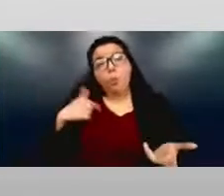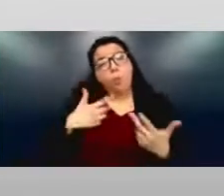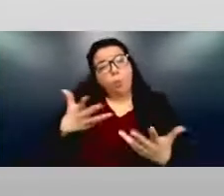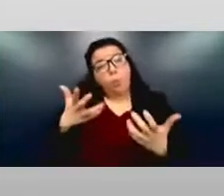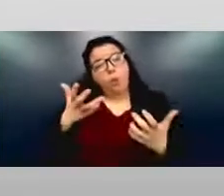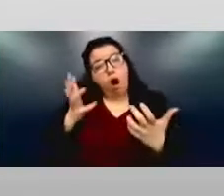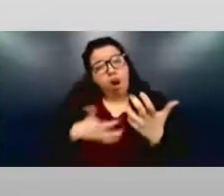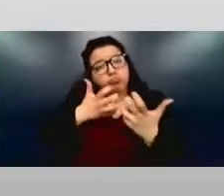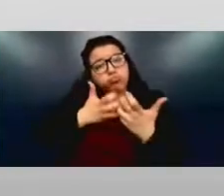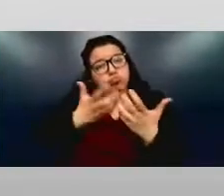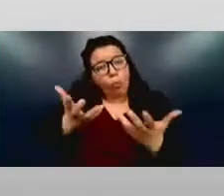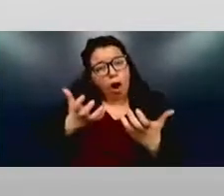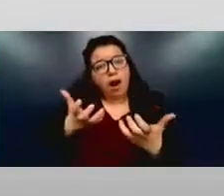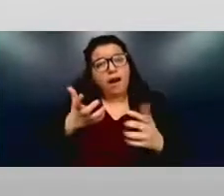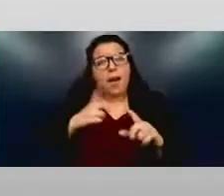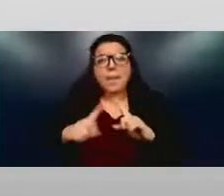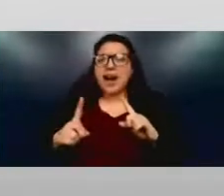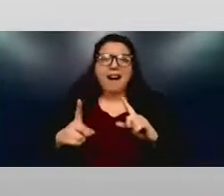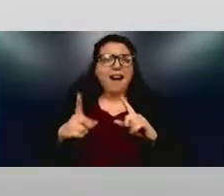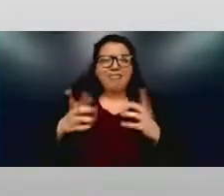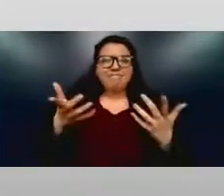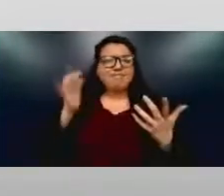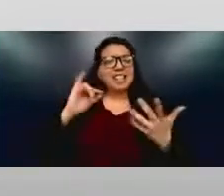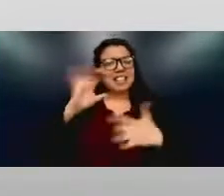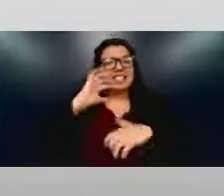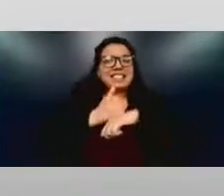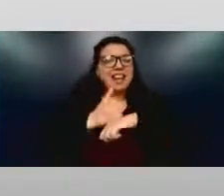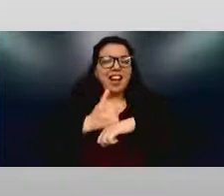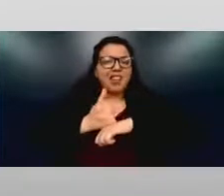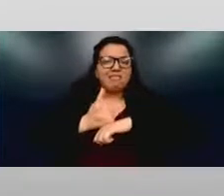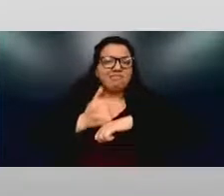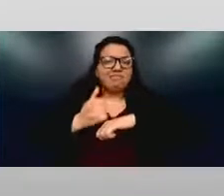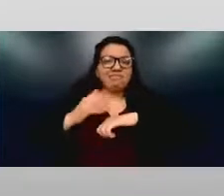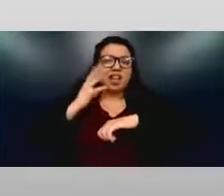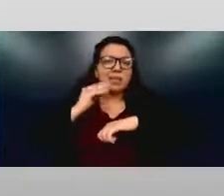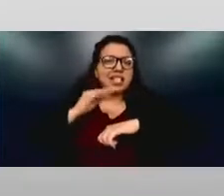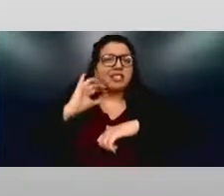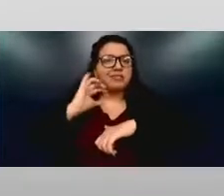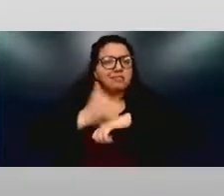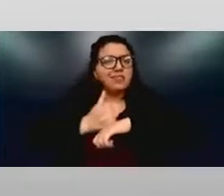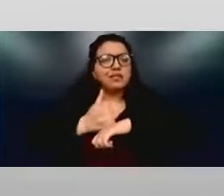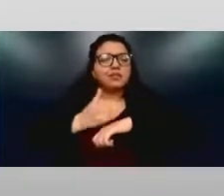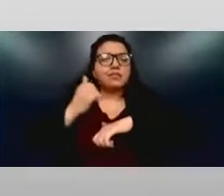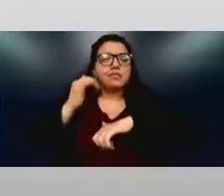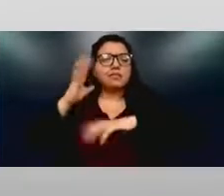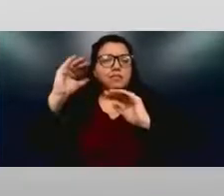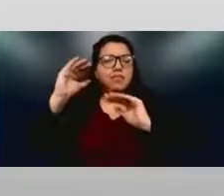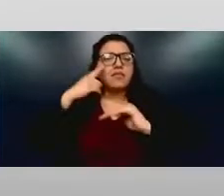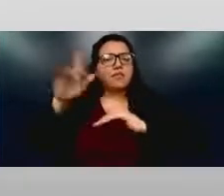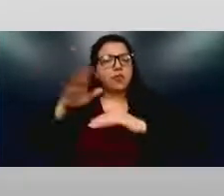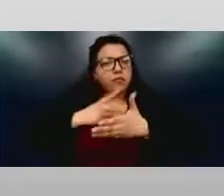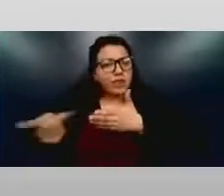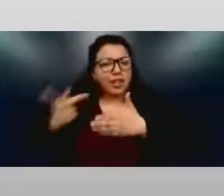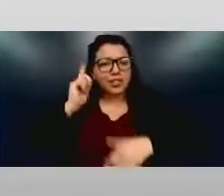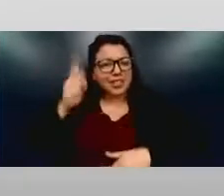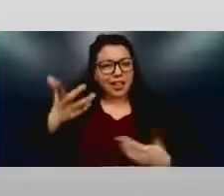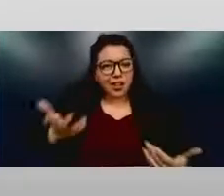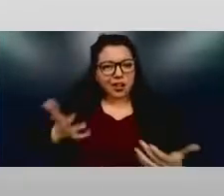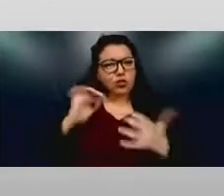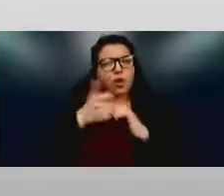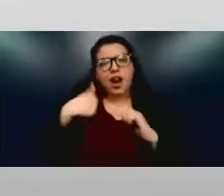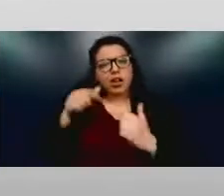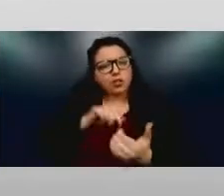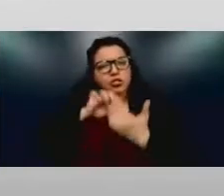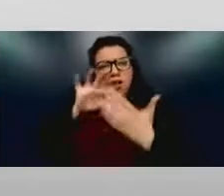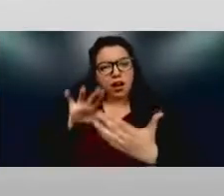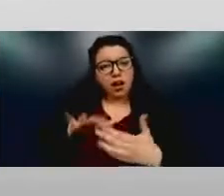we're really, we're setting them up for failure, and, you know, we want to do the right thing, so, you know, how do you think we address this? And I paused again,